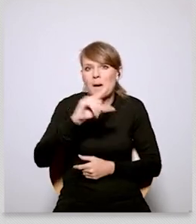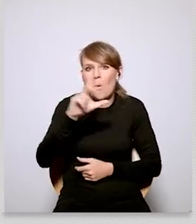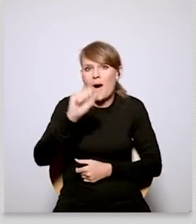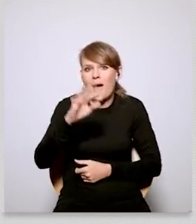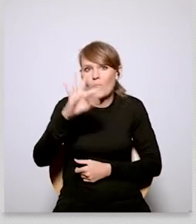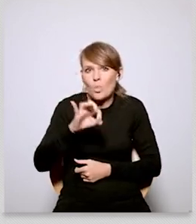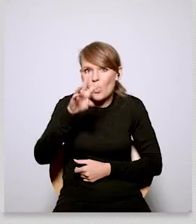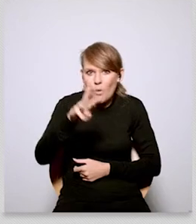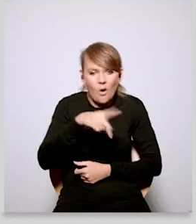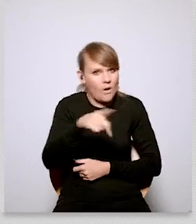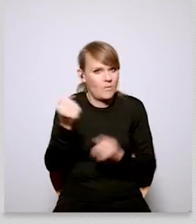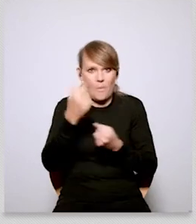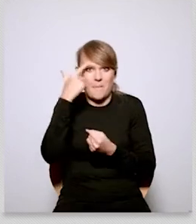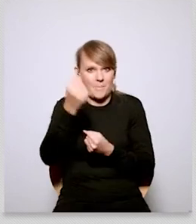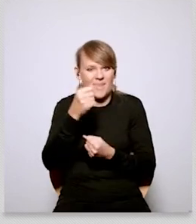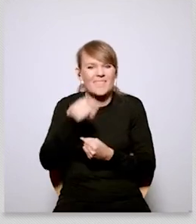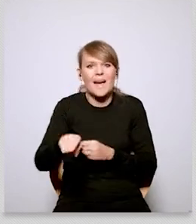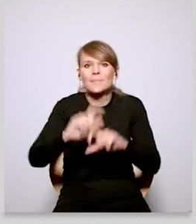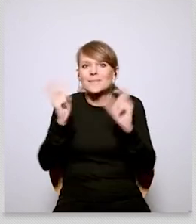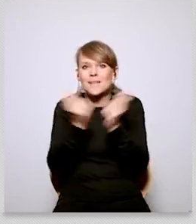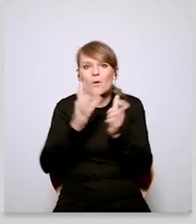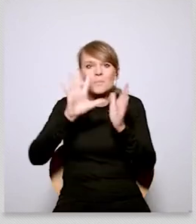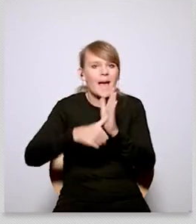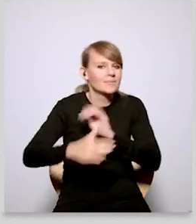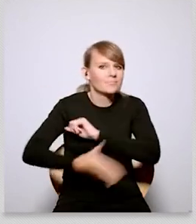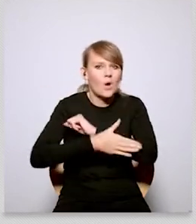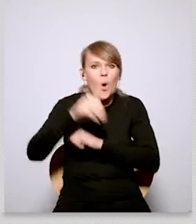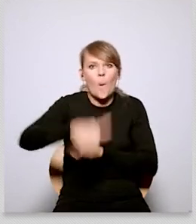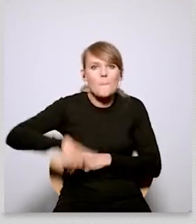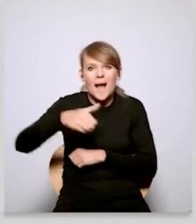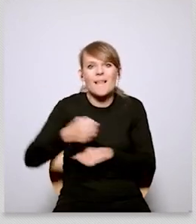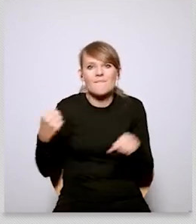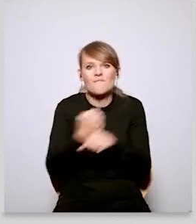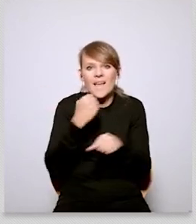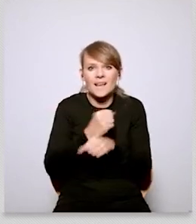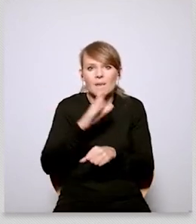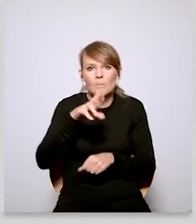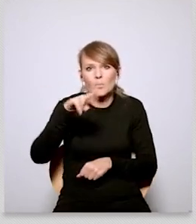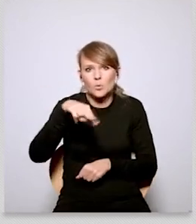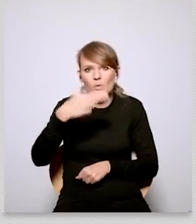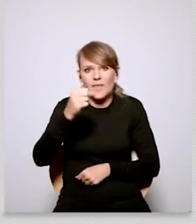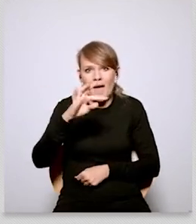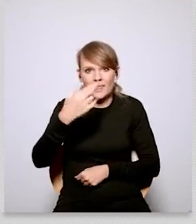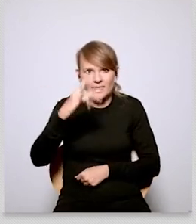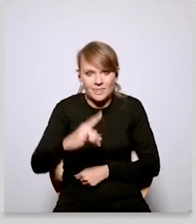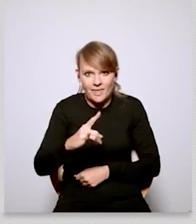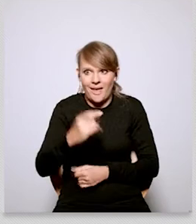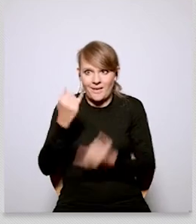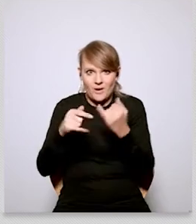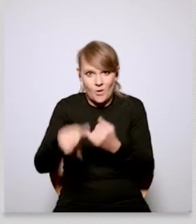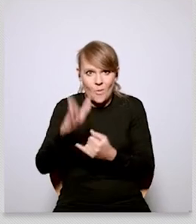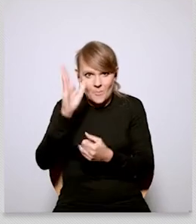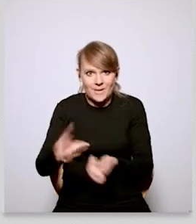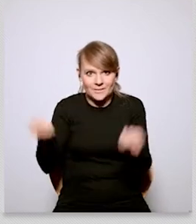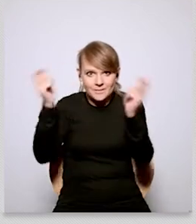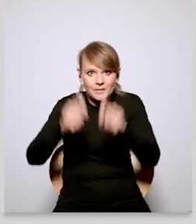live in towns like the heart of the heart the heart of is is is a town with a huge um